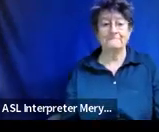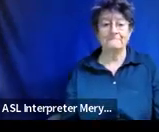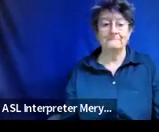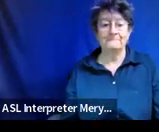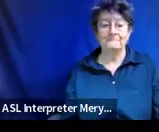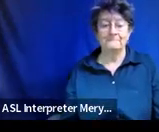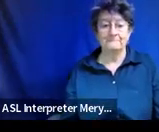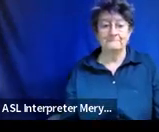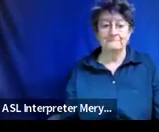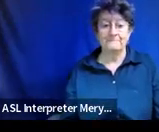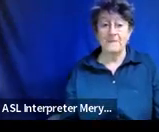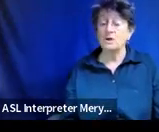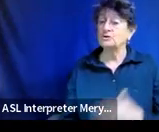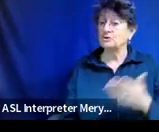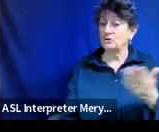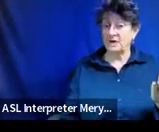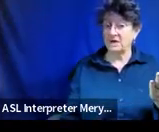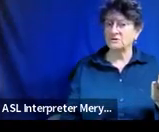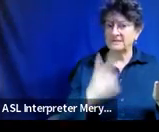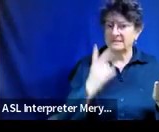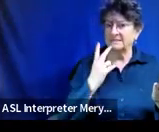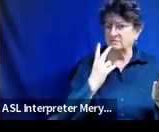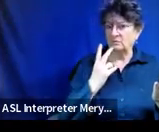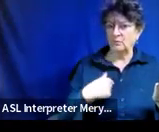So here are some that we see a lot.